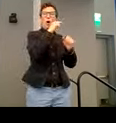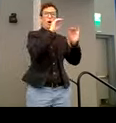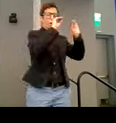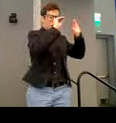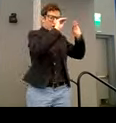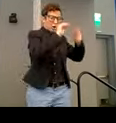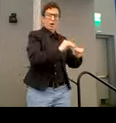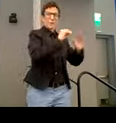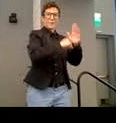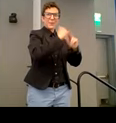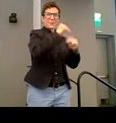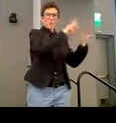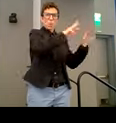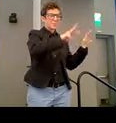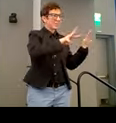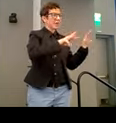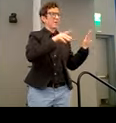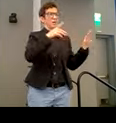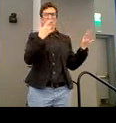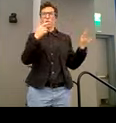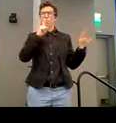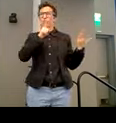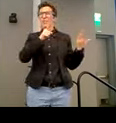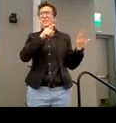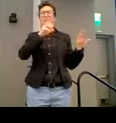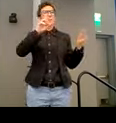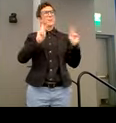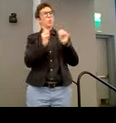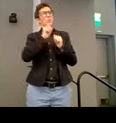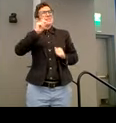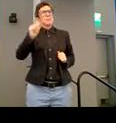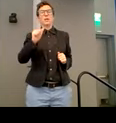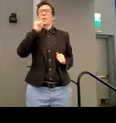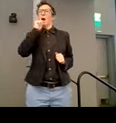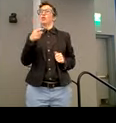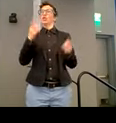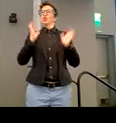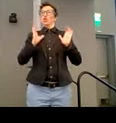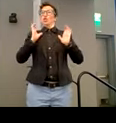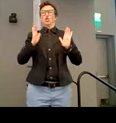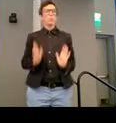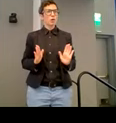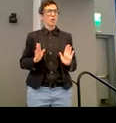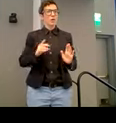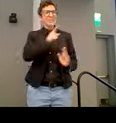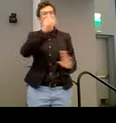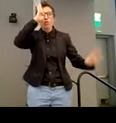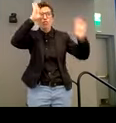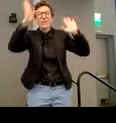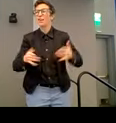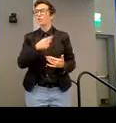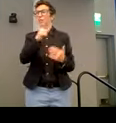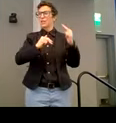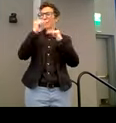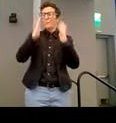People with disabilities aren't just consumers of information on tech. They're builders, they're creators. We need everything to be accessible